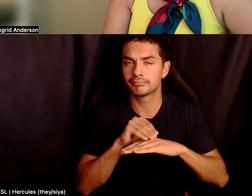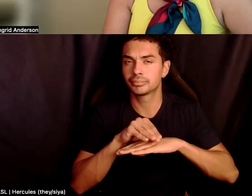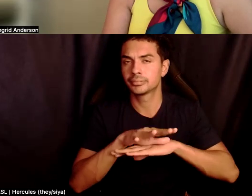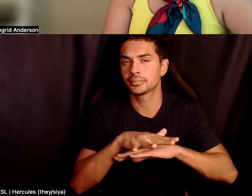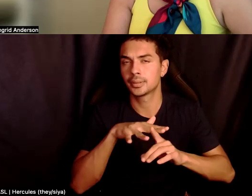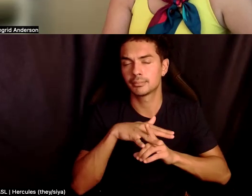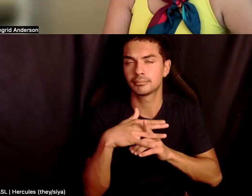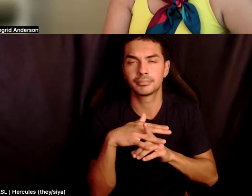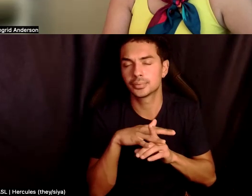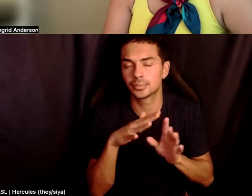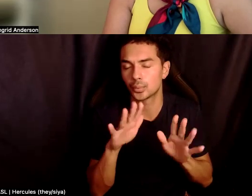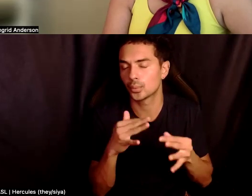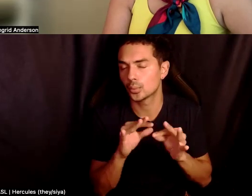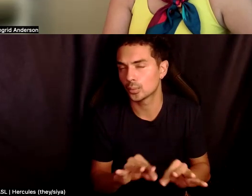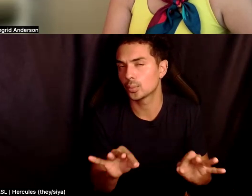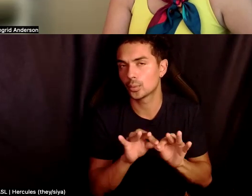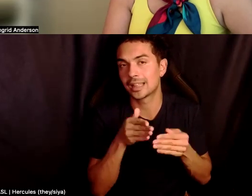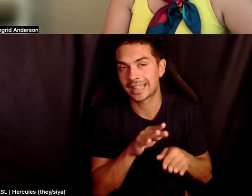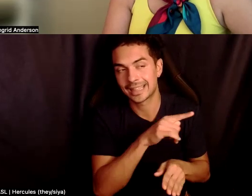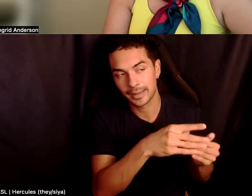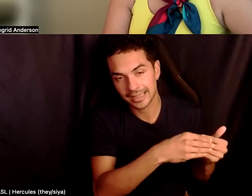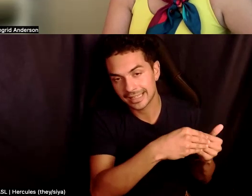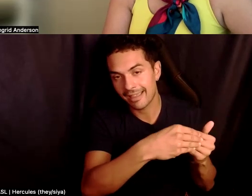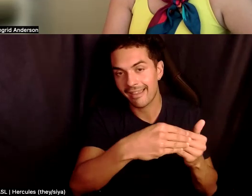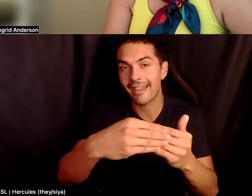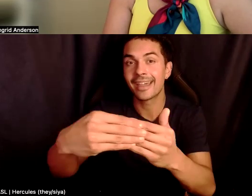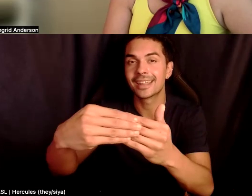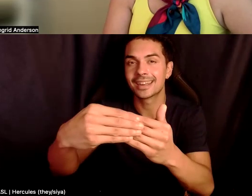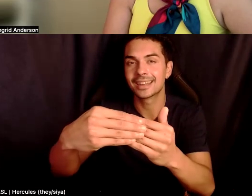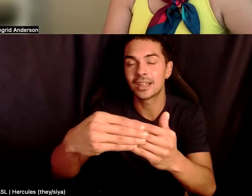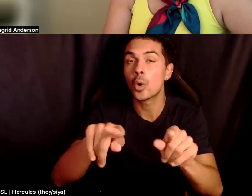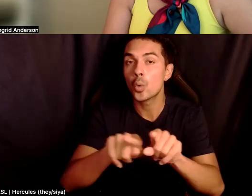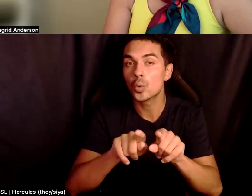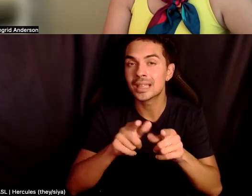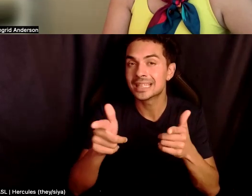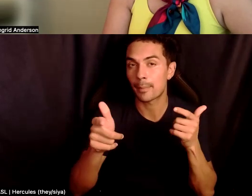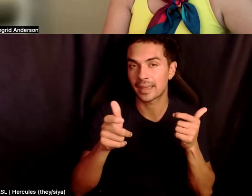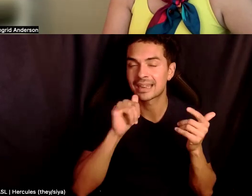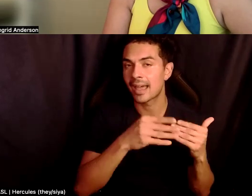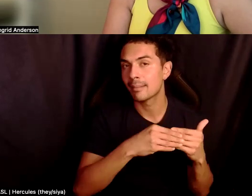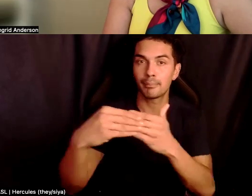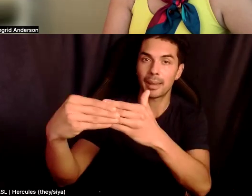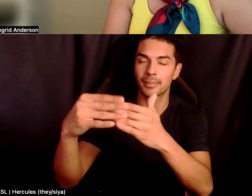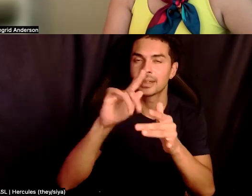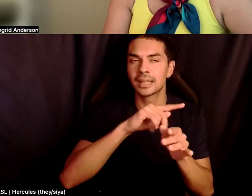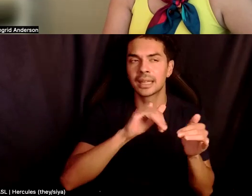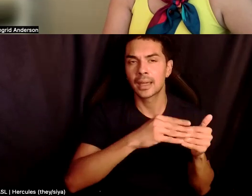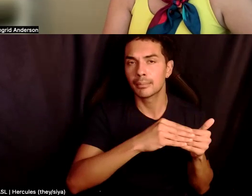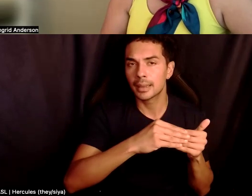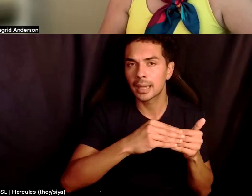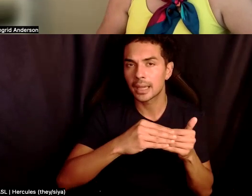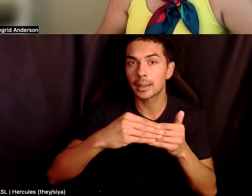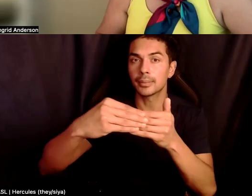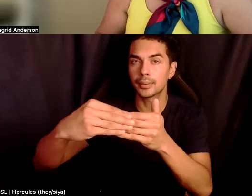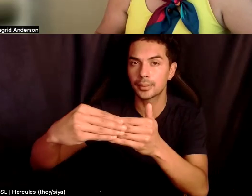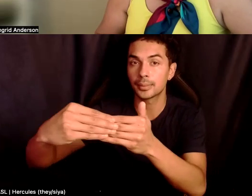really guide this process, but also the pace, um, of what we're doing here. Right. Cause we can